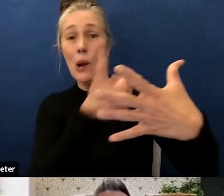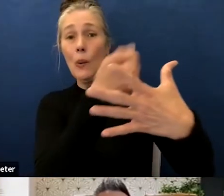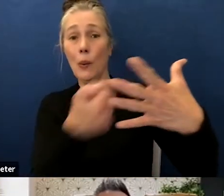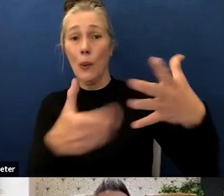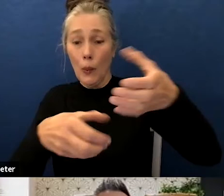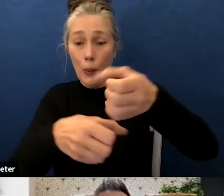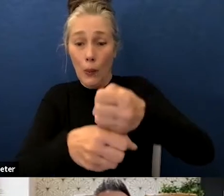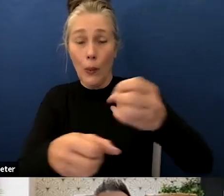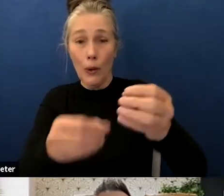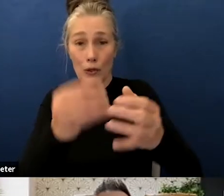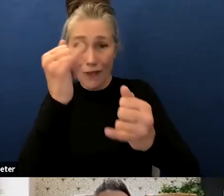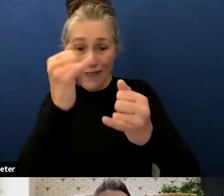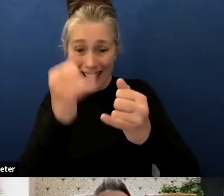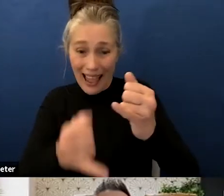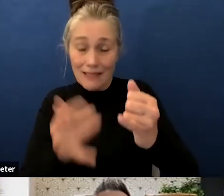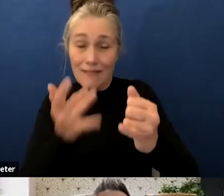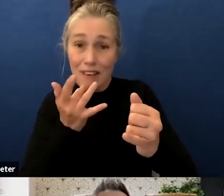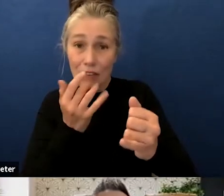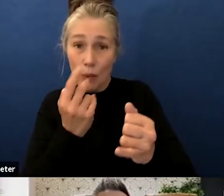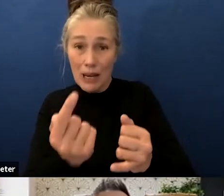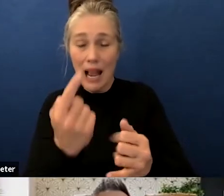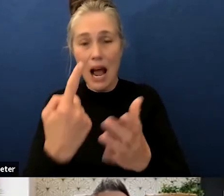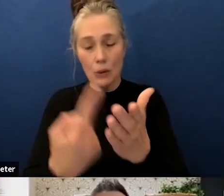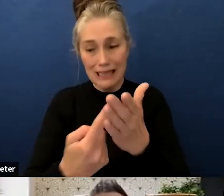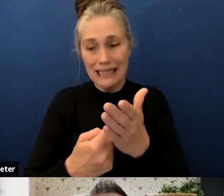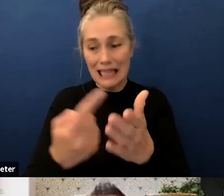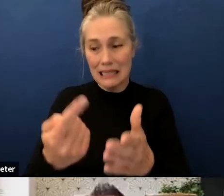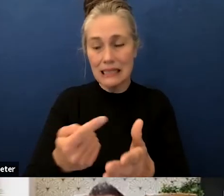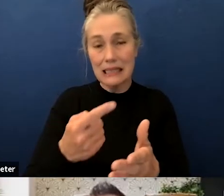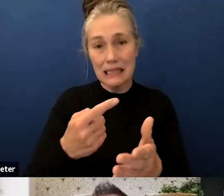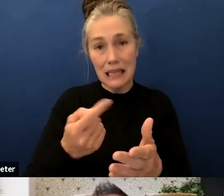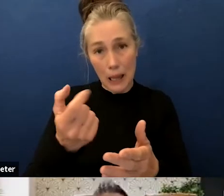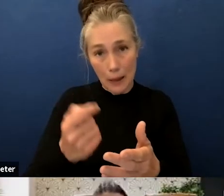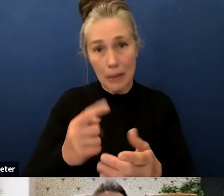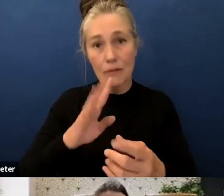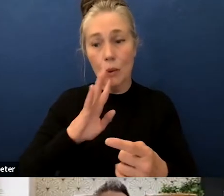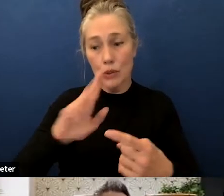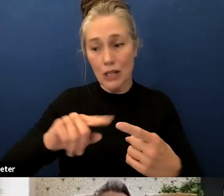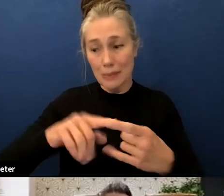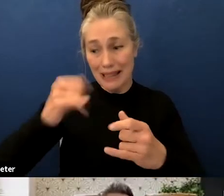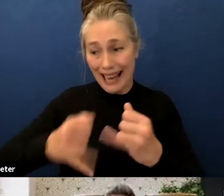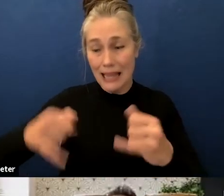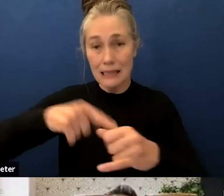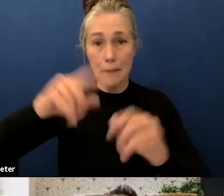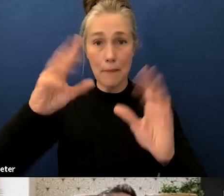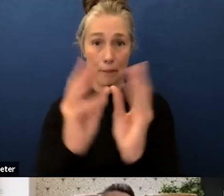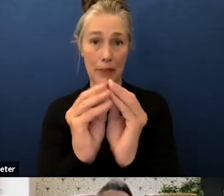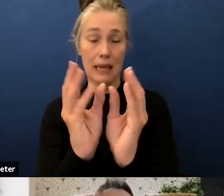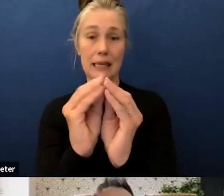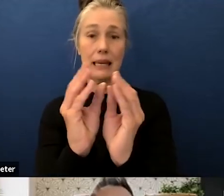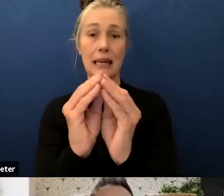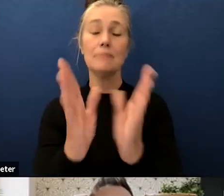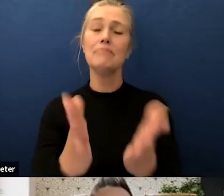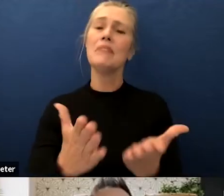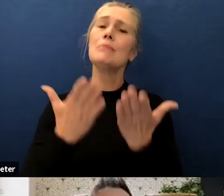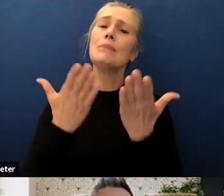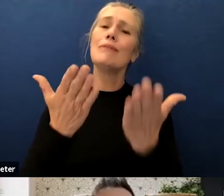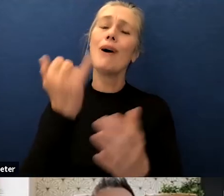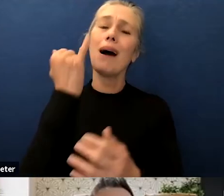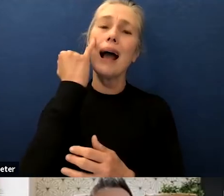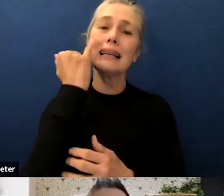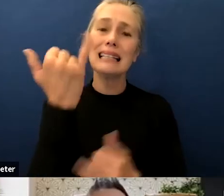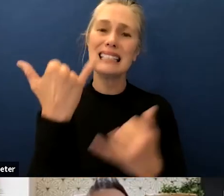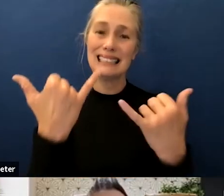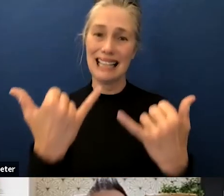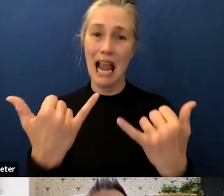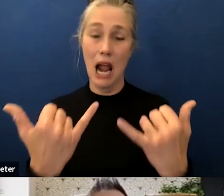the the dialogue that occurred at our last community meeting and then just kind of uh put forth the task that's at hand